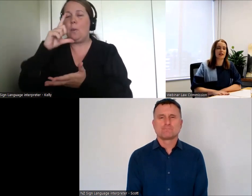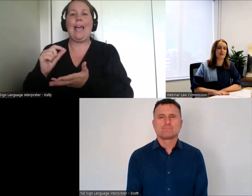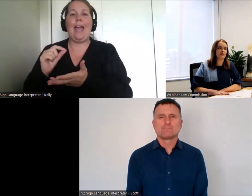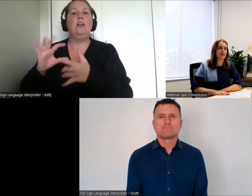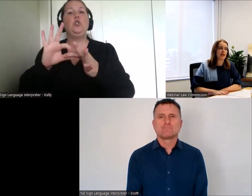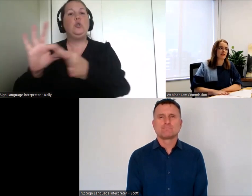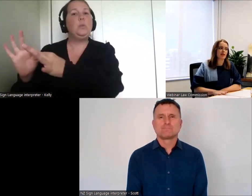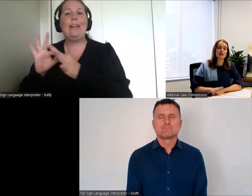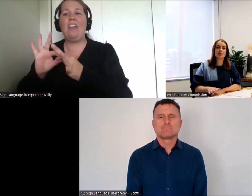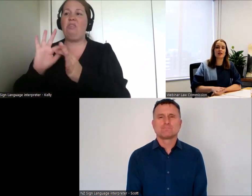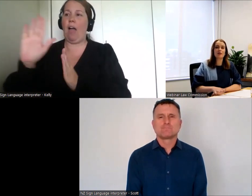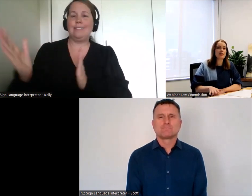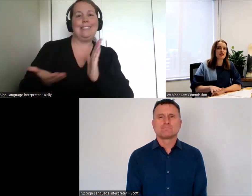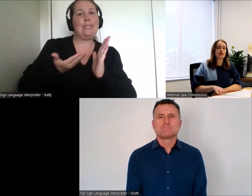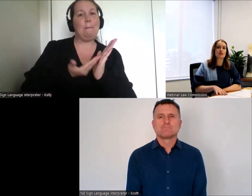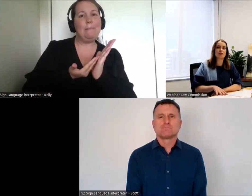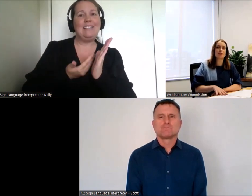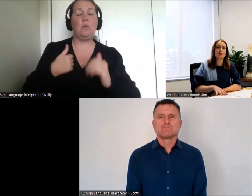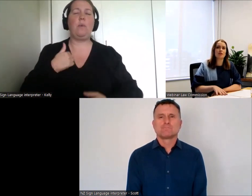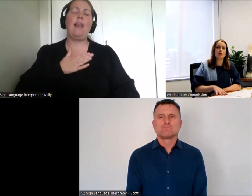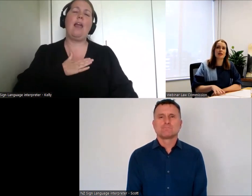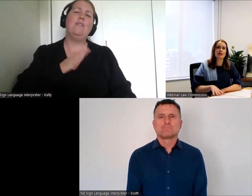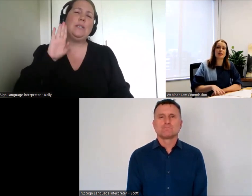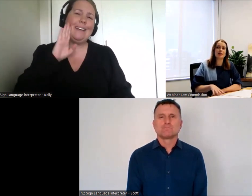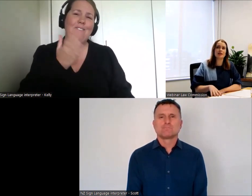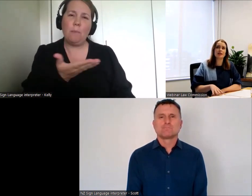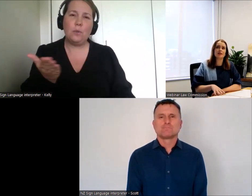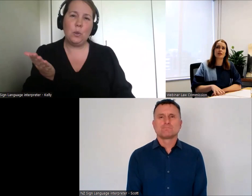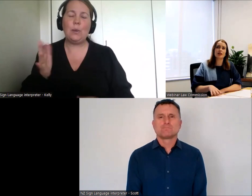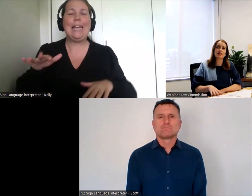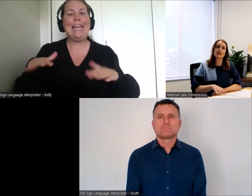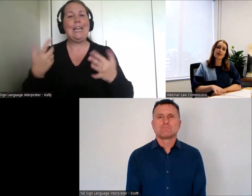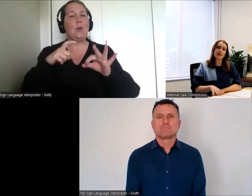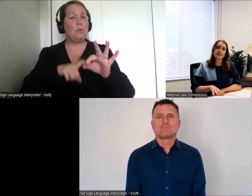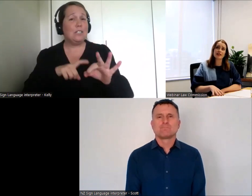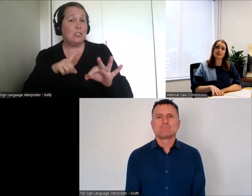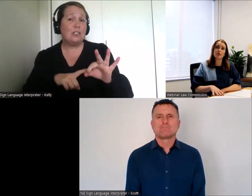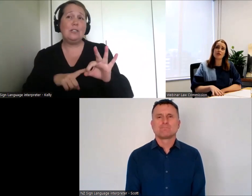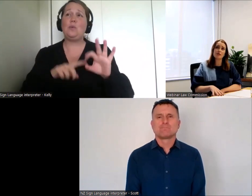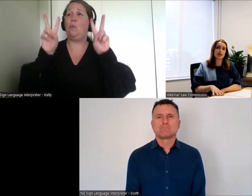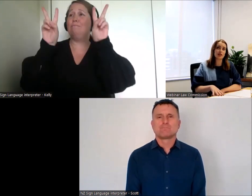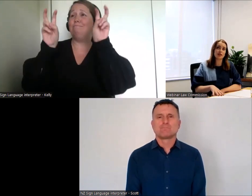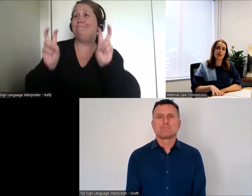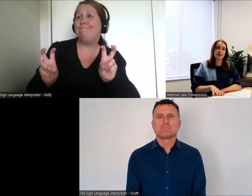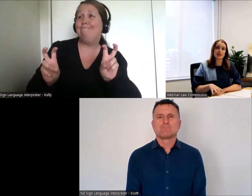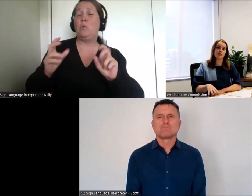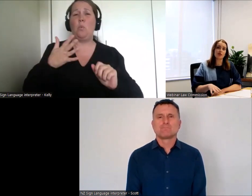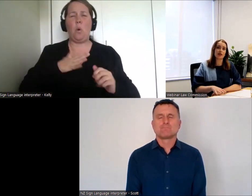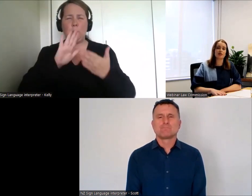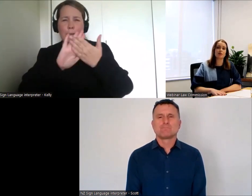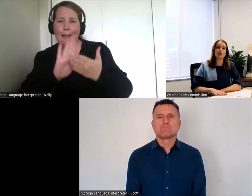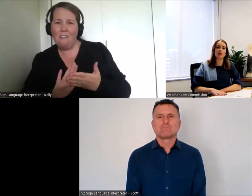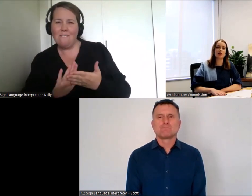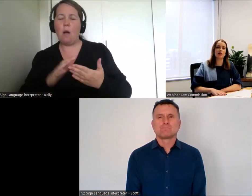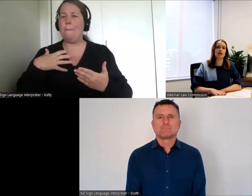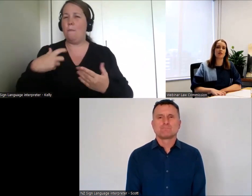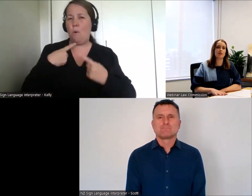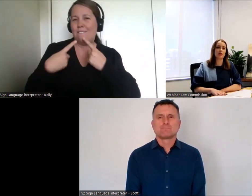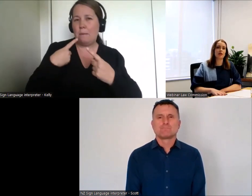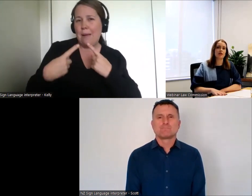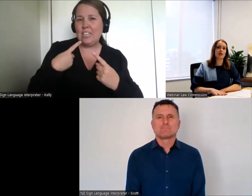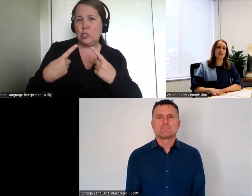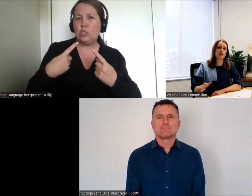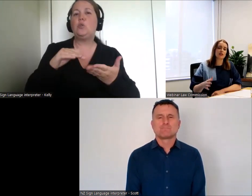you. And if there are particular questions or matters that you'd like to clarify to get some more information to help you make a submission,